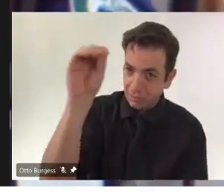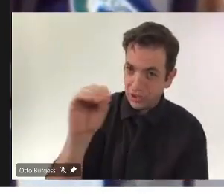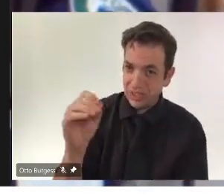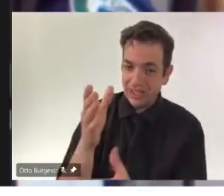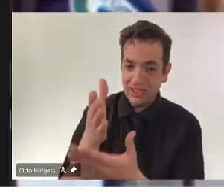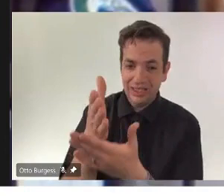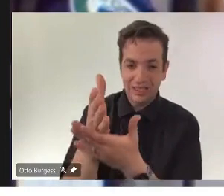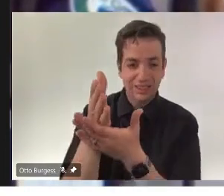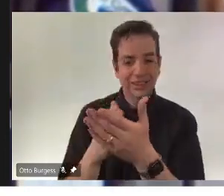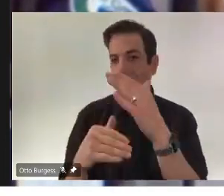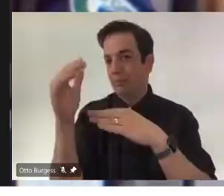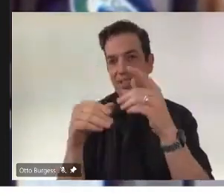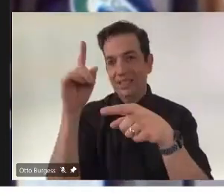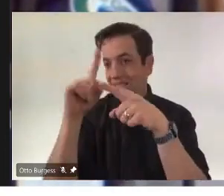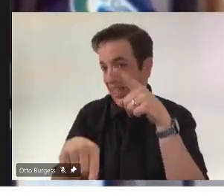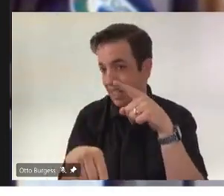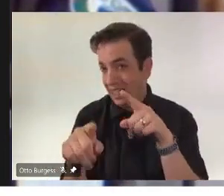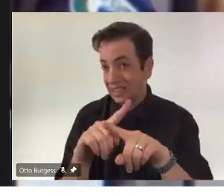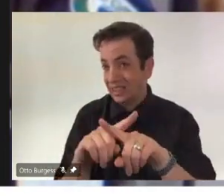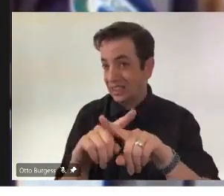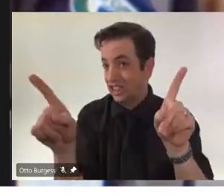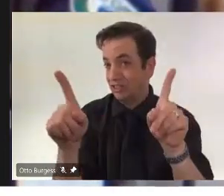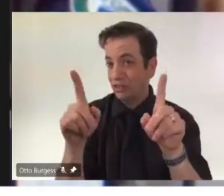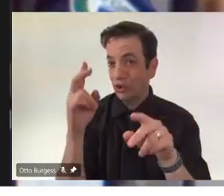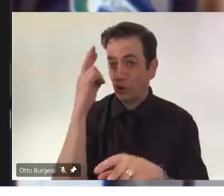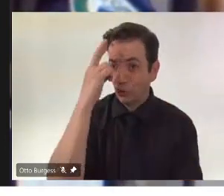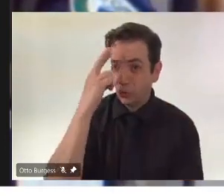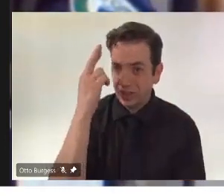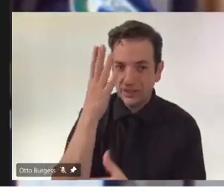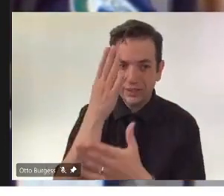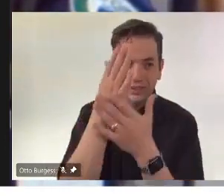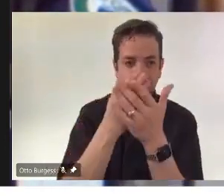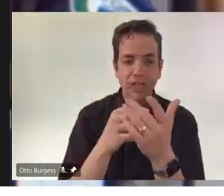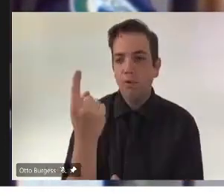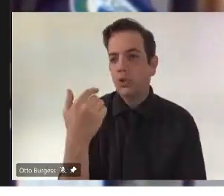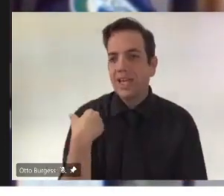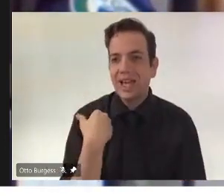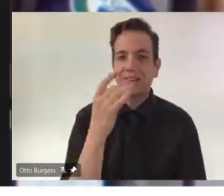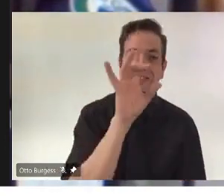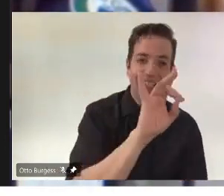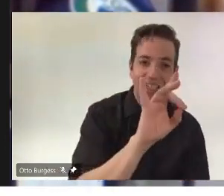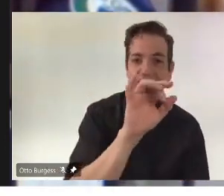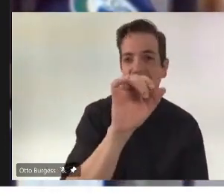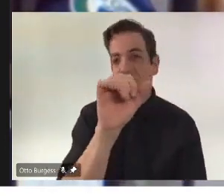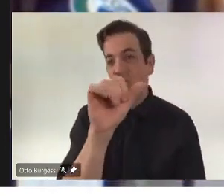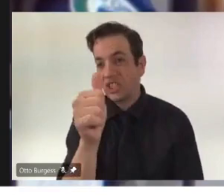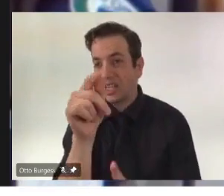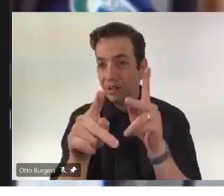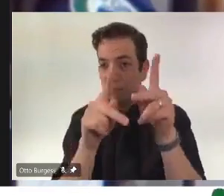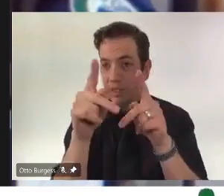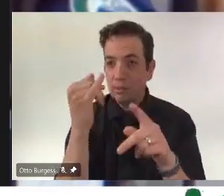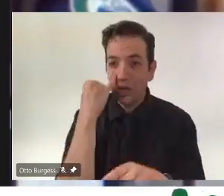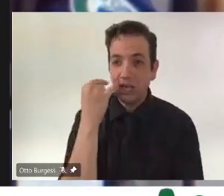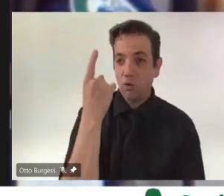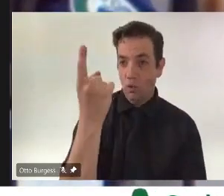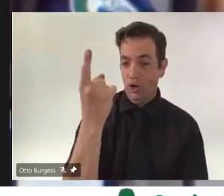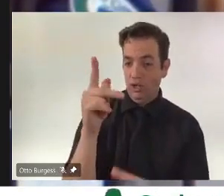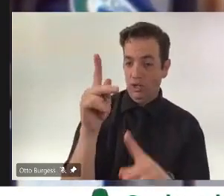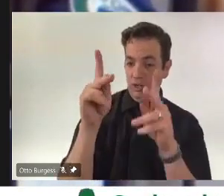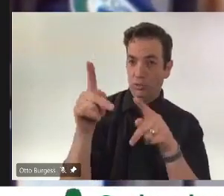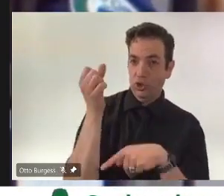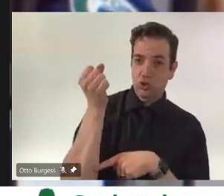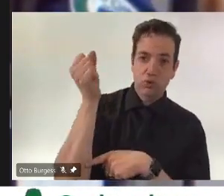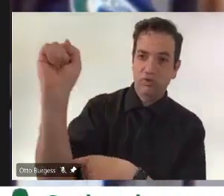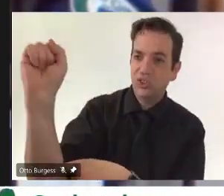for example, some of these care homes might only have eight or ten people in them. And if one person isn't vaccinated, they might not hit that 90 percent. There's people who can't get vaccinated